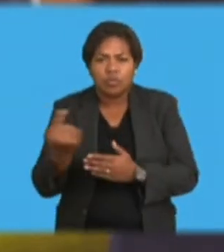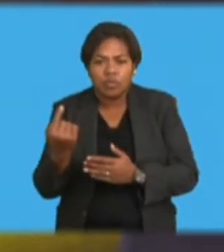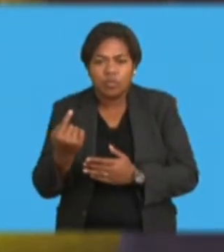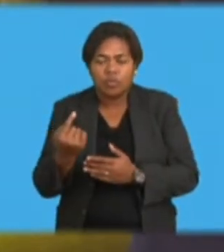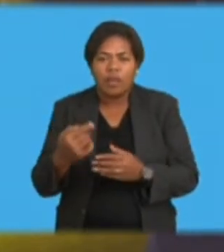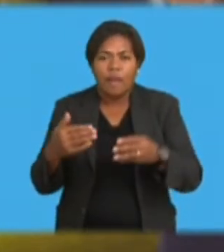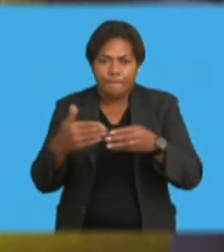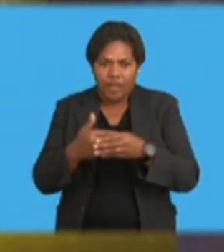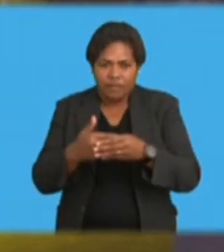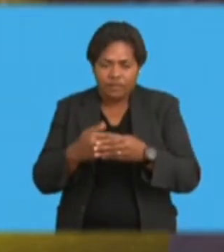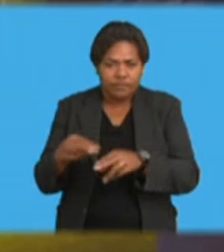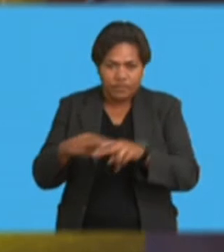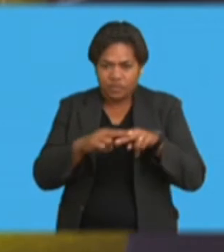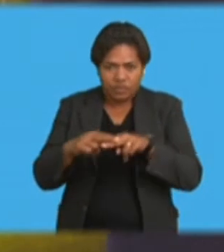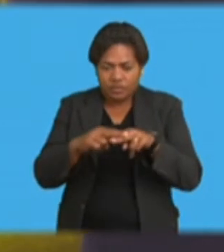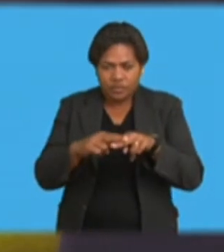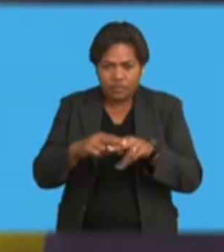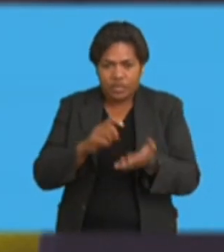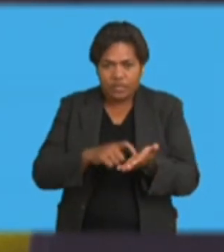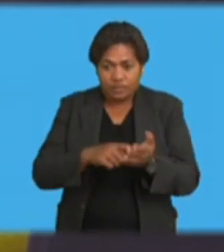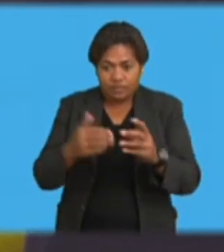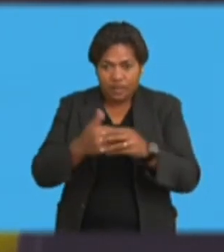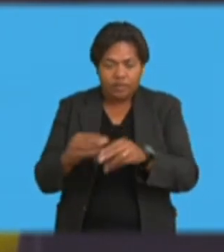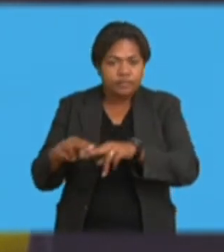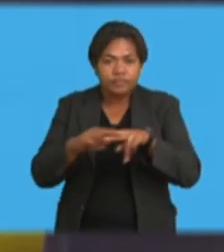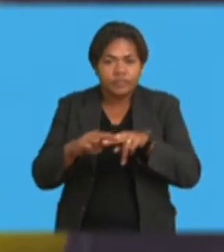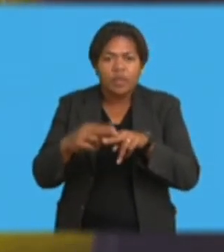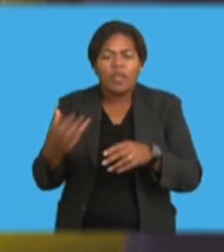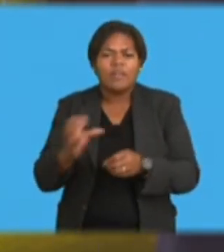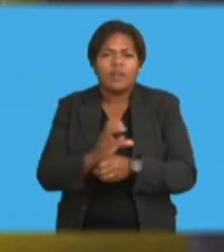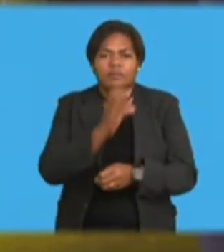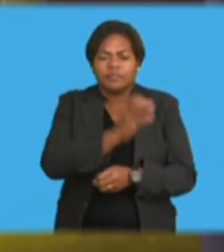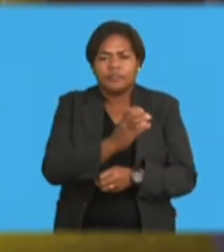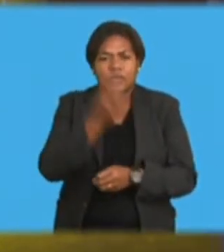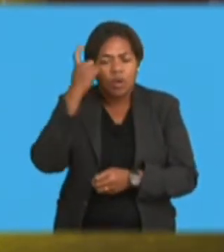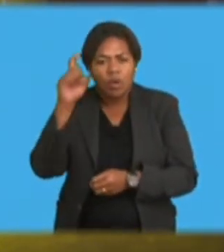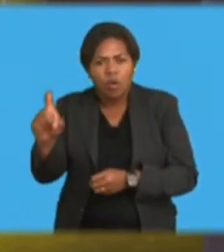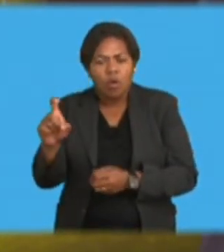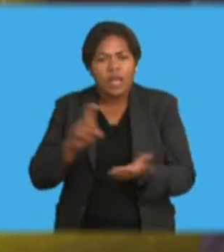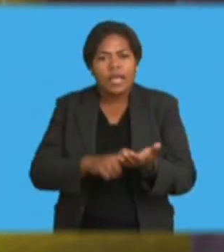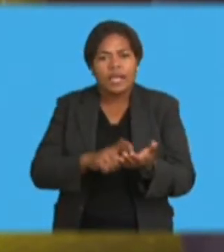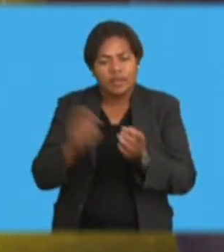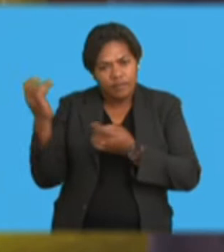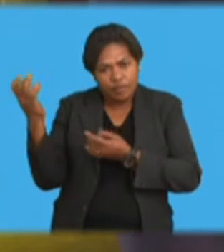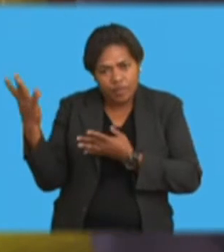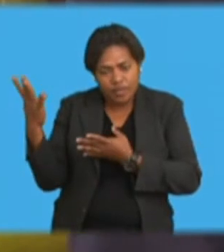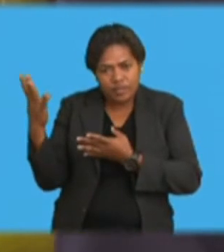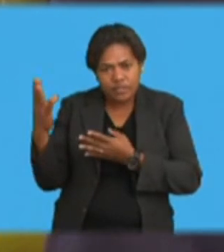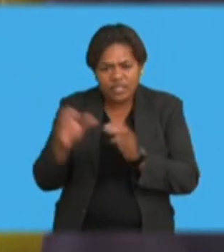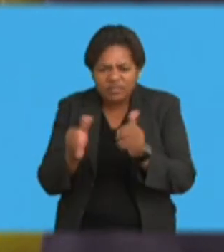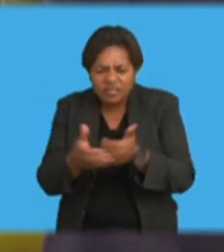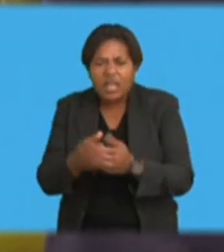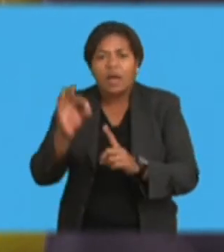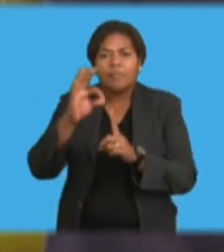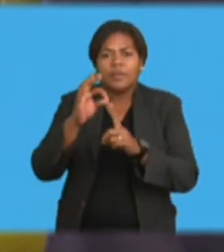context of what the Honorable Member has actually asked, we have a company called Credit Information Reporting Agency, PTE Limited,